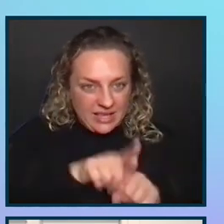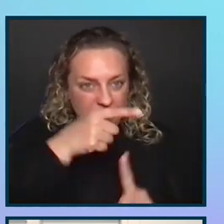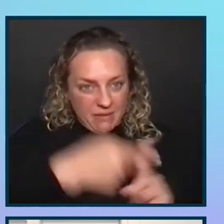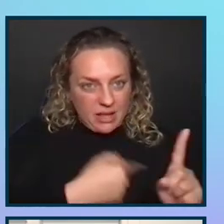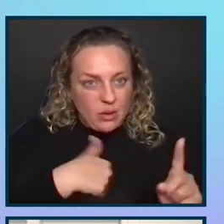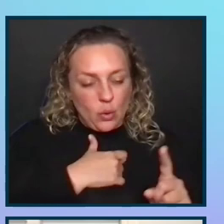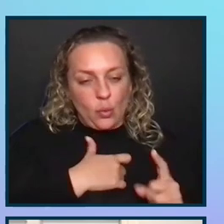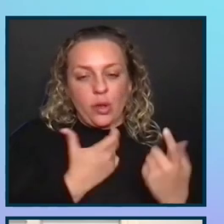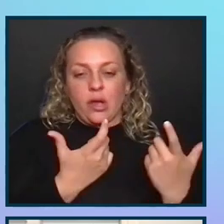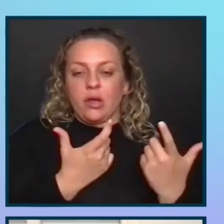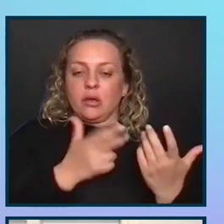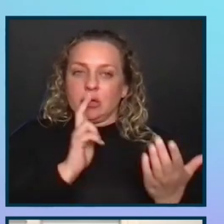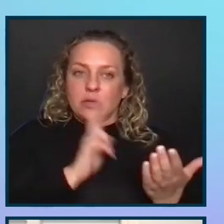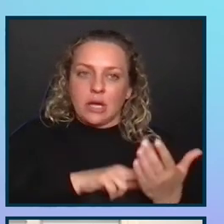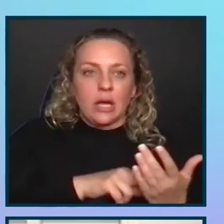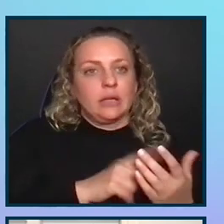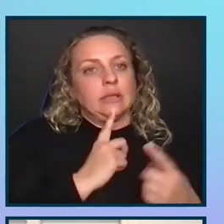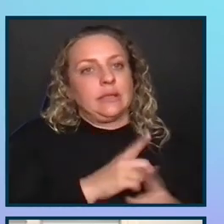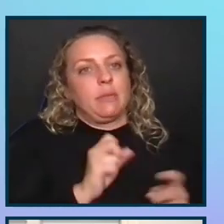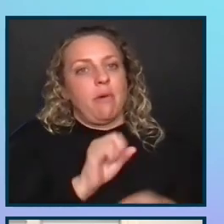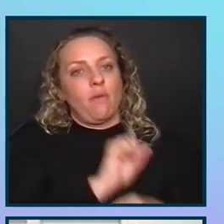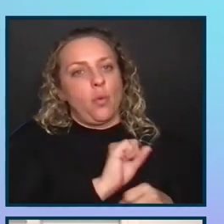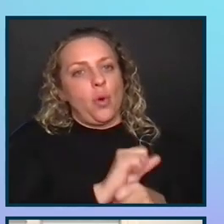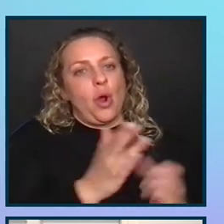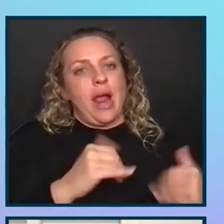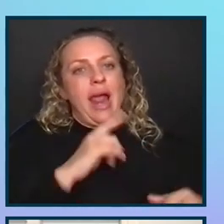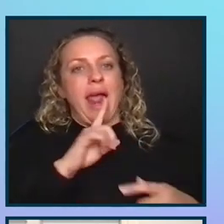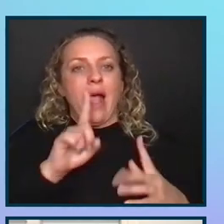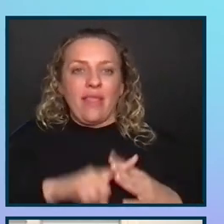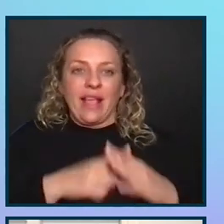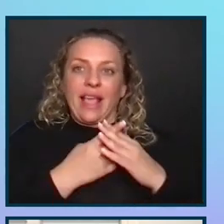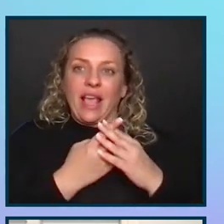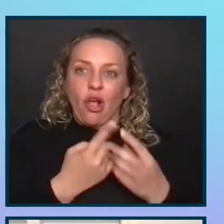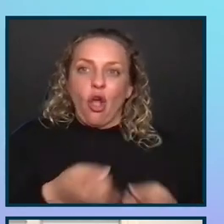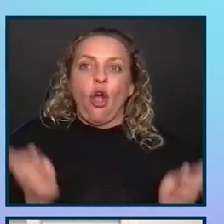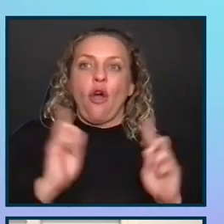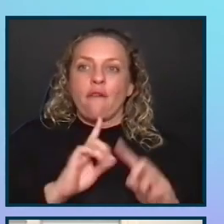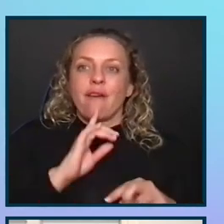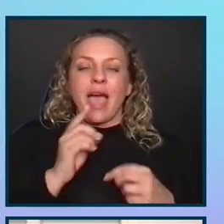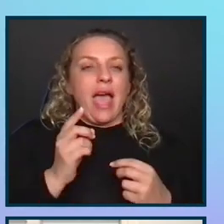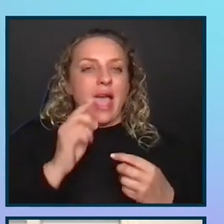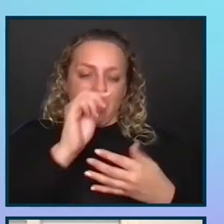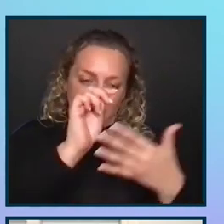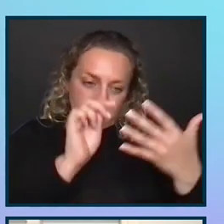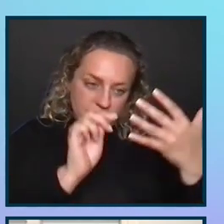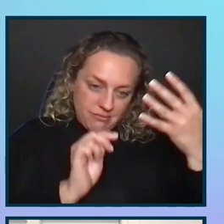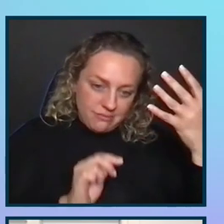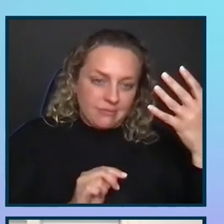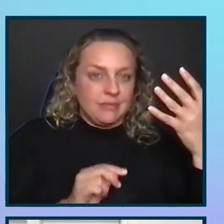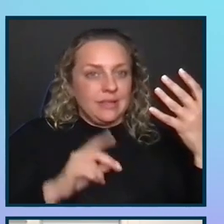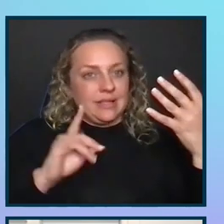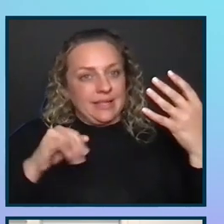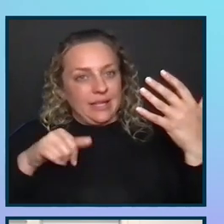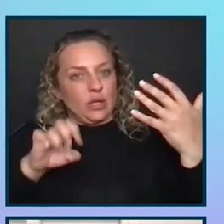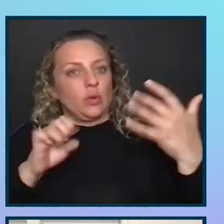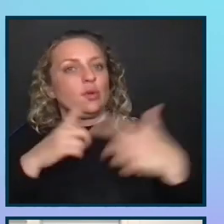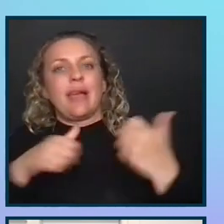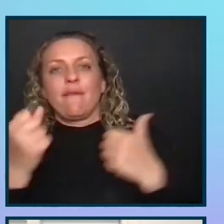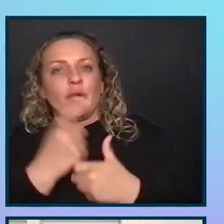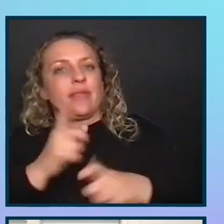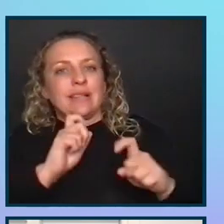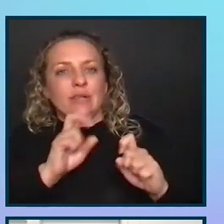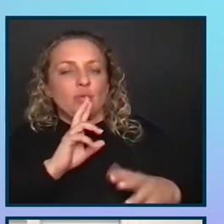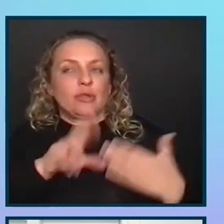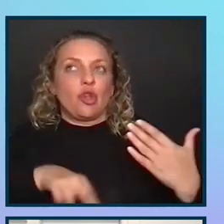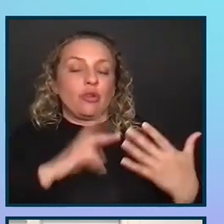have signed the statement of work and also had the kickoff and delivered all the, you know, DQ's delivered all the testing results.